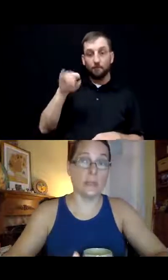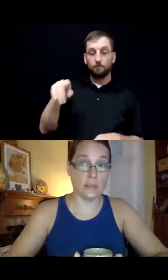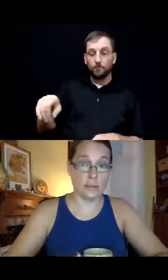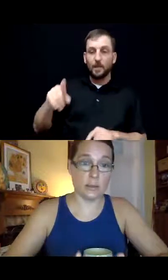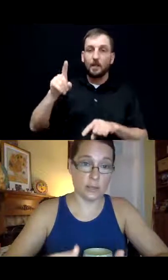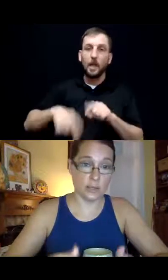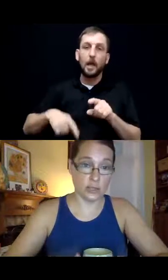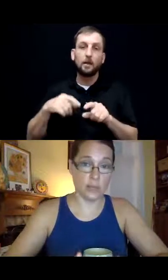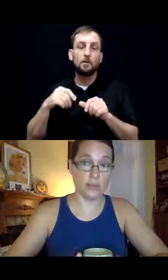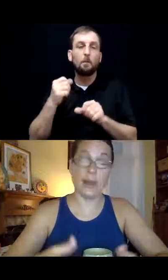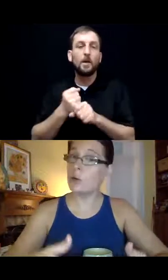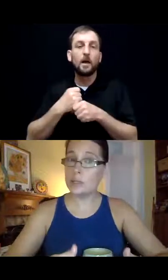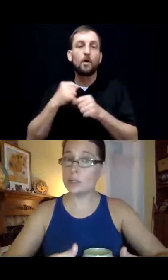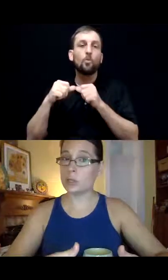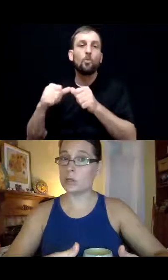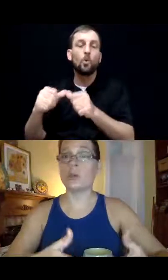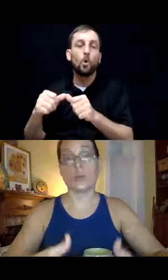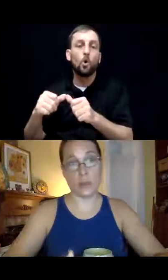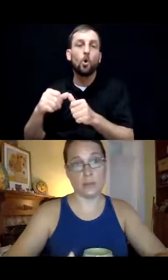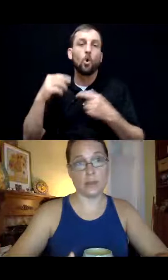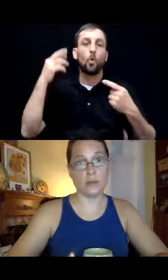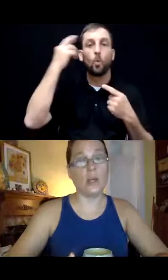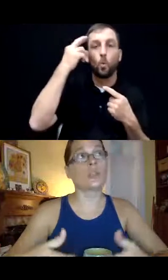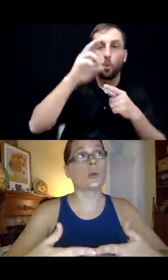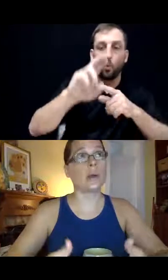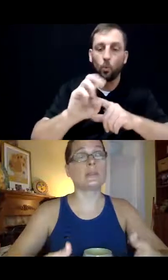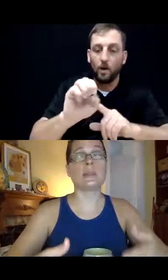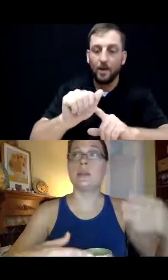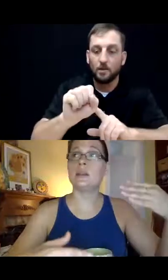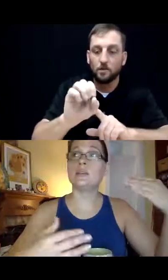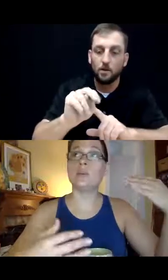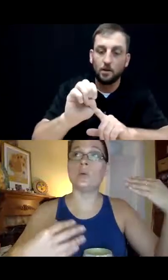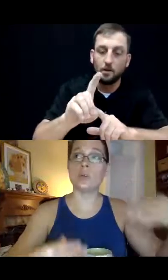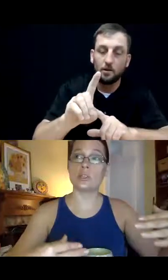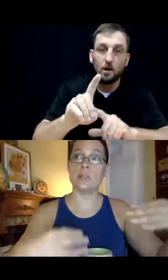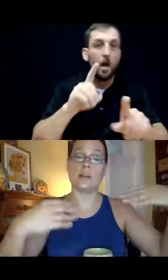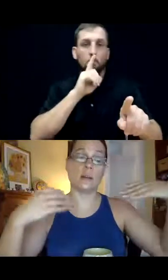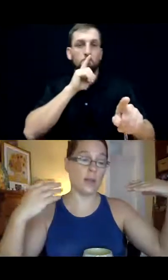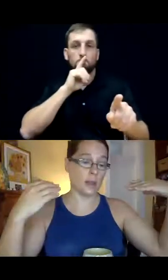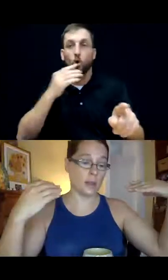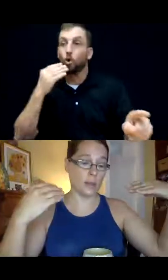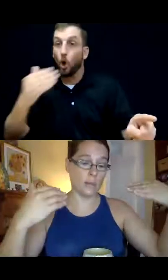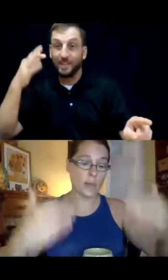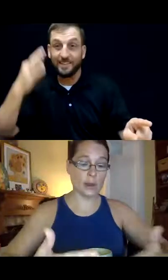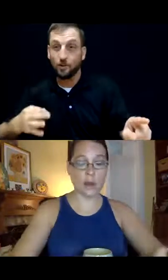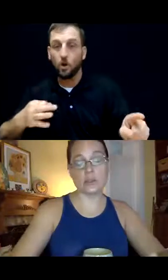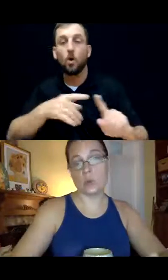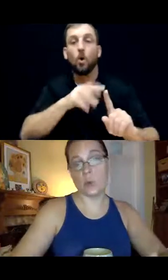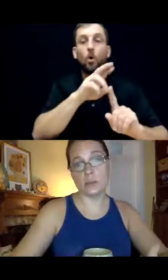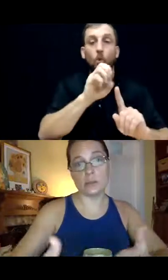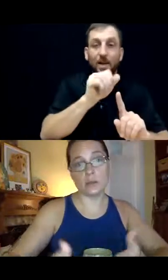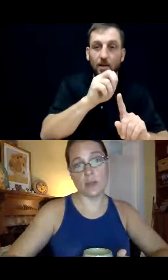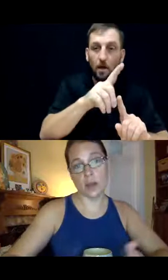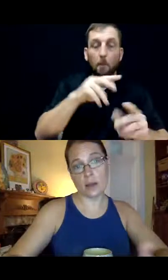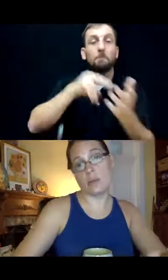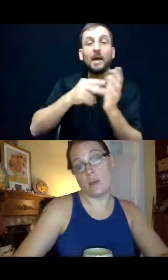reasoned decisions, not good decisions, reasoned. So that means that they need to understand the method and consequences